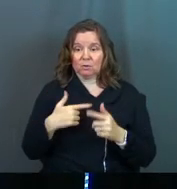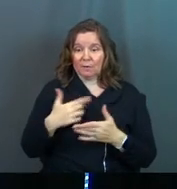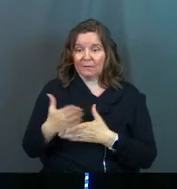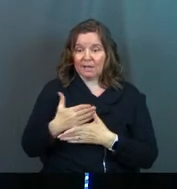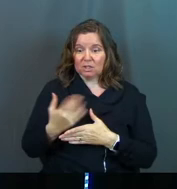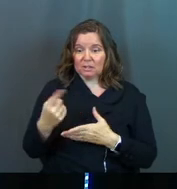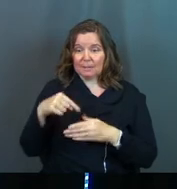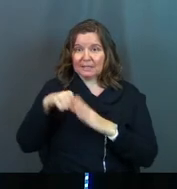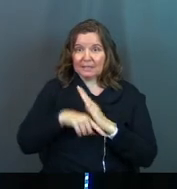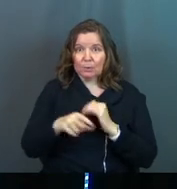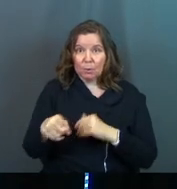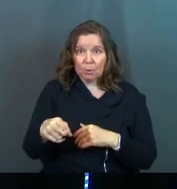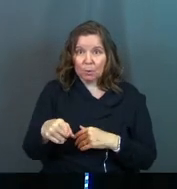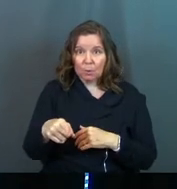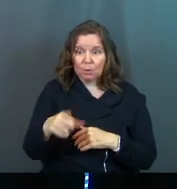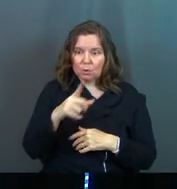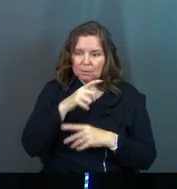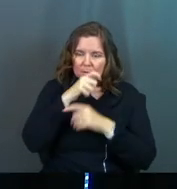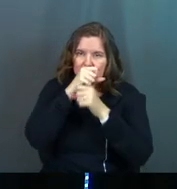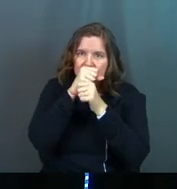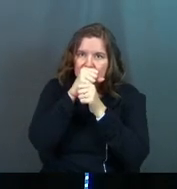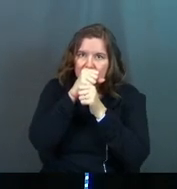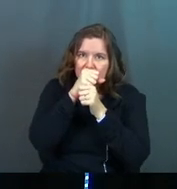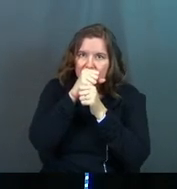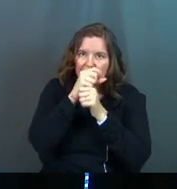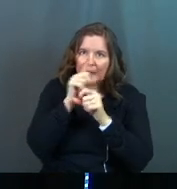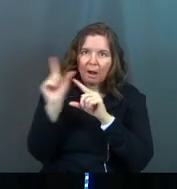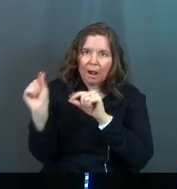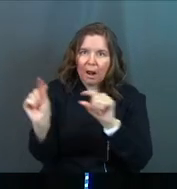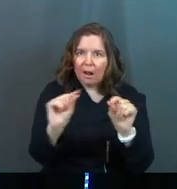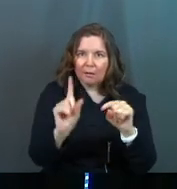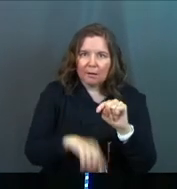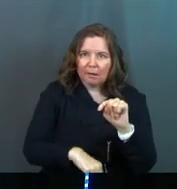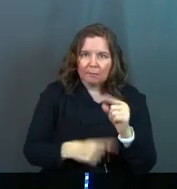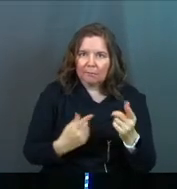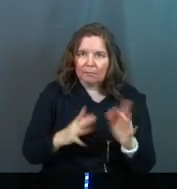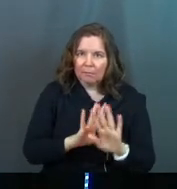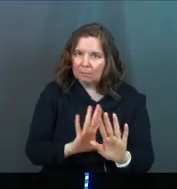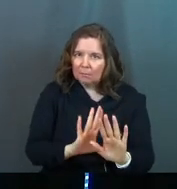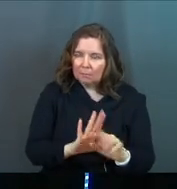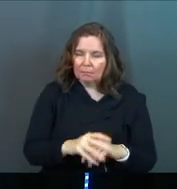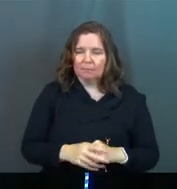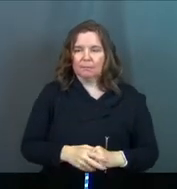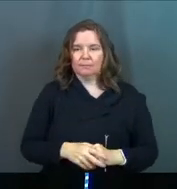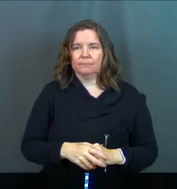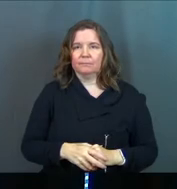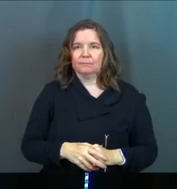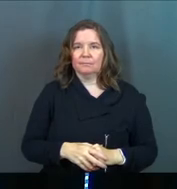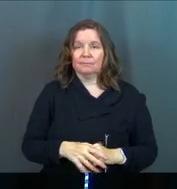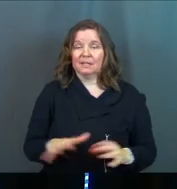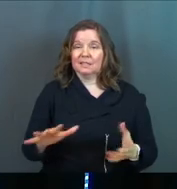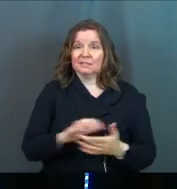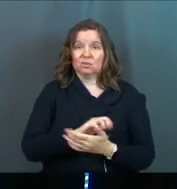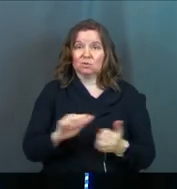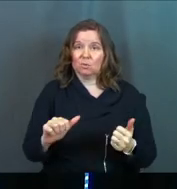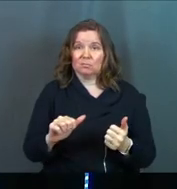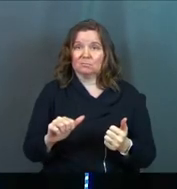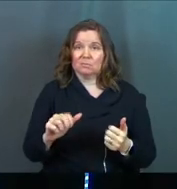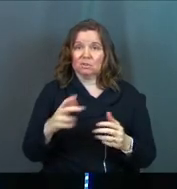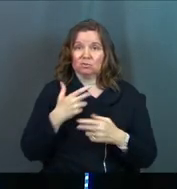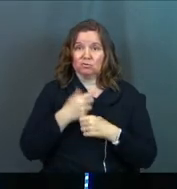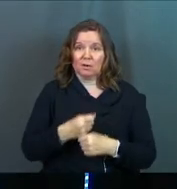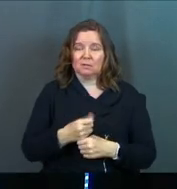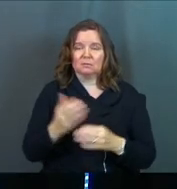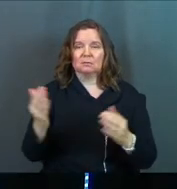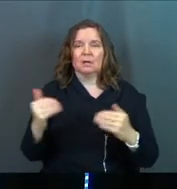deep with you, you've got to keep it for me. You can't share it with anybody else. It just destroys trust. The